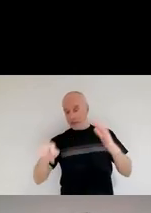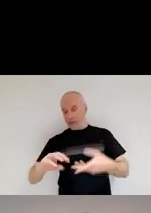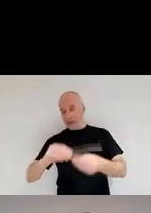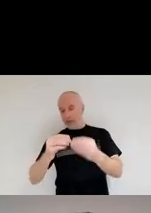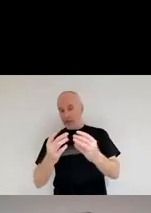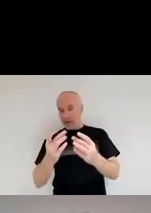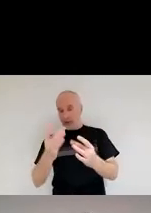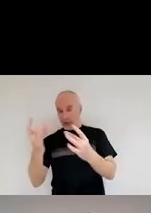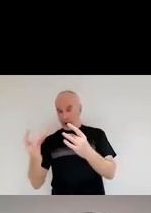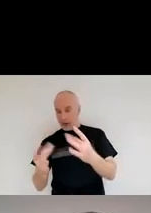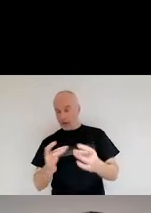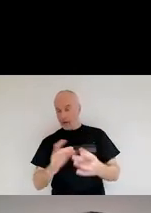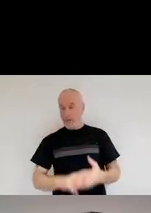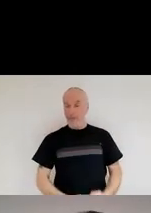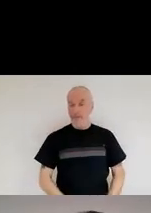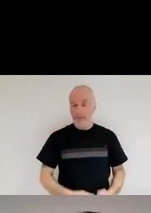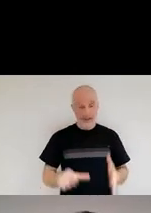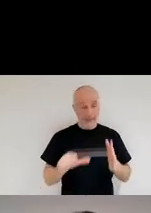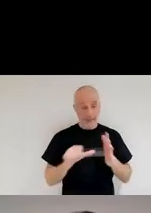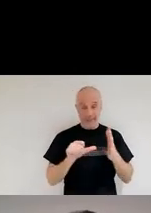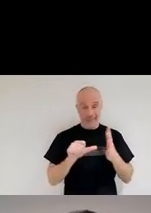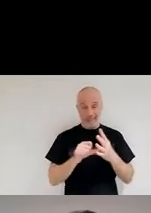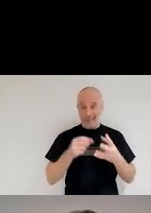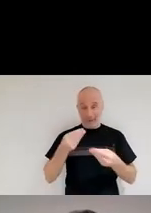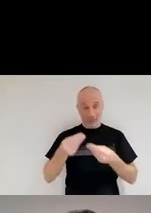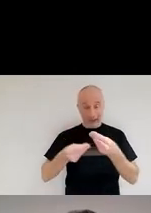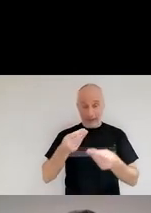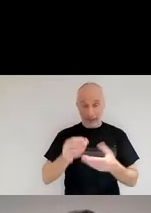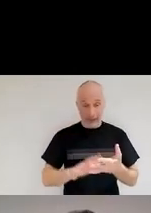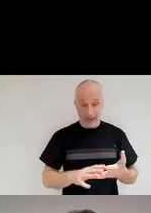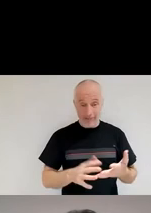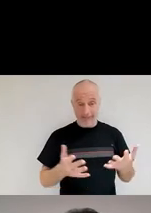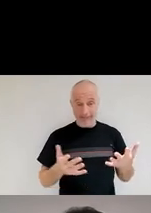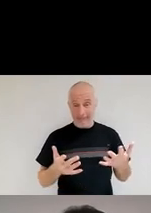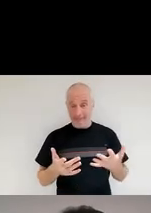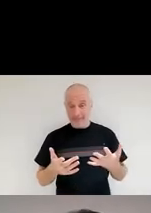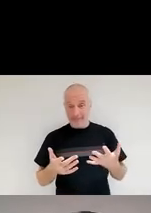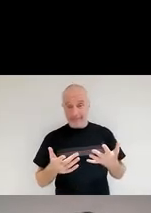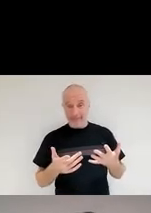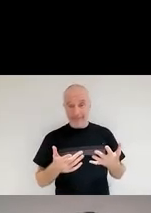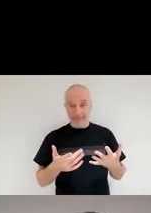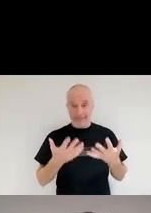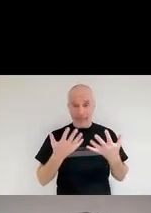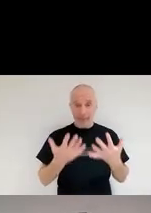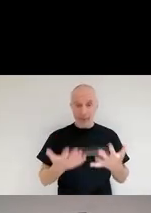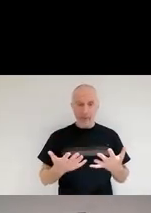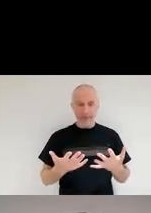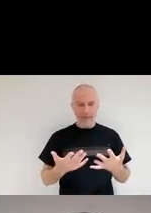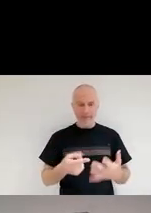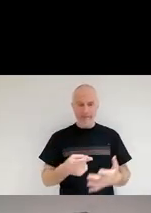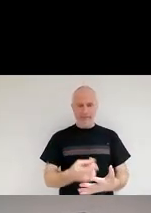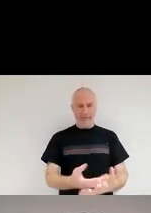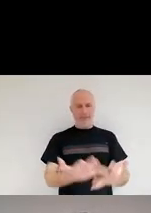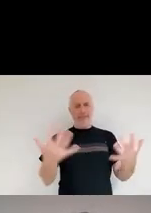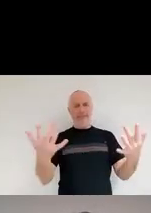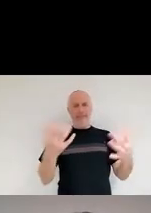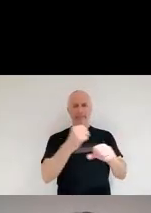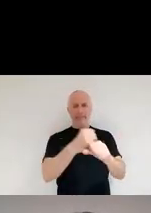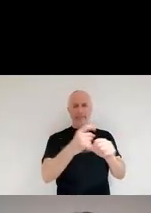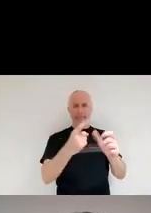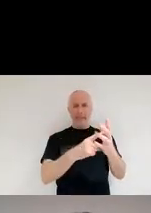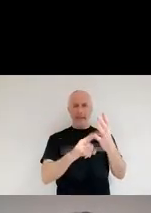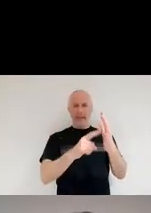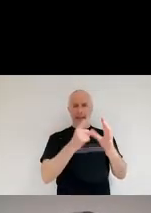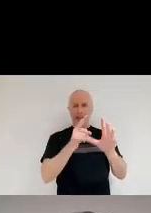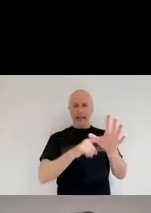like very, you know, dubious theories, we could explain some of them, but most of the galaxies we observed were completely,